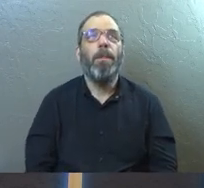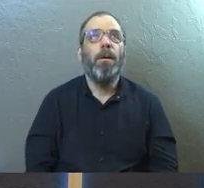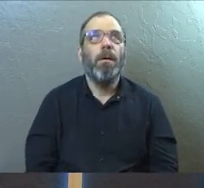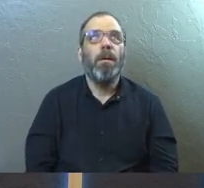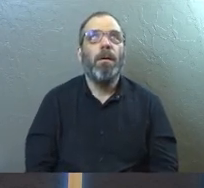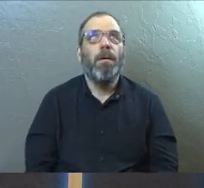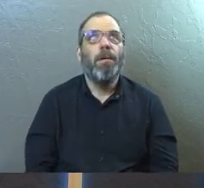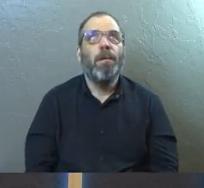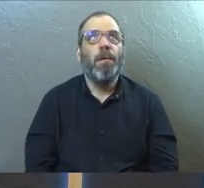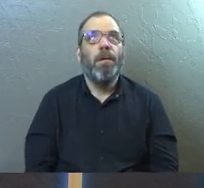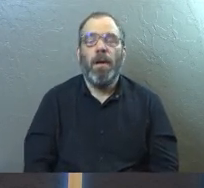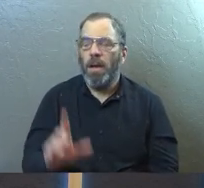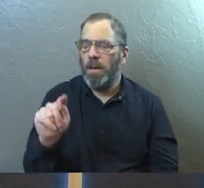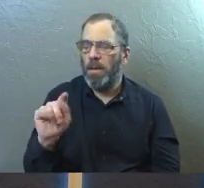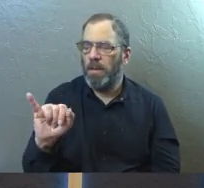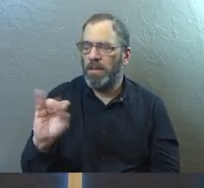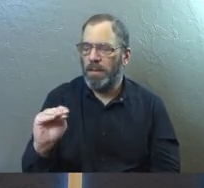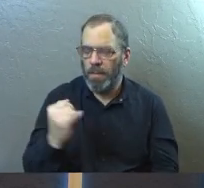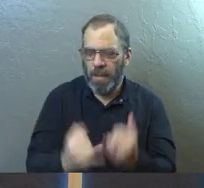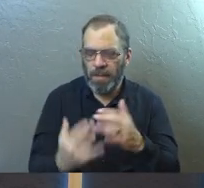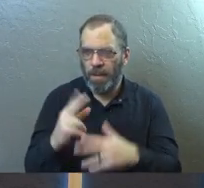Such a helpful quote from Tim Keller.